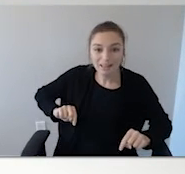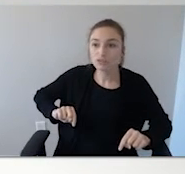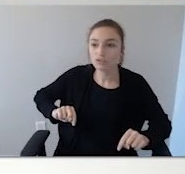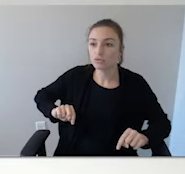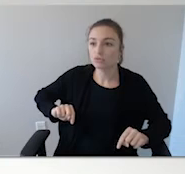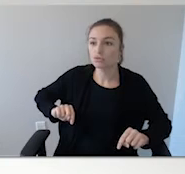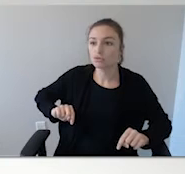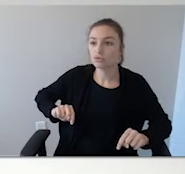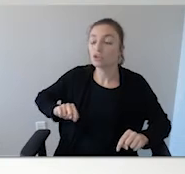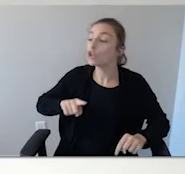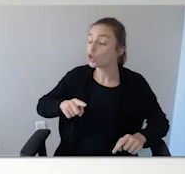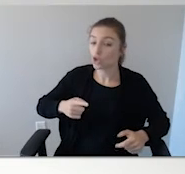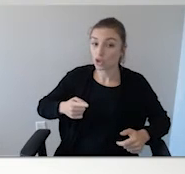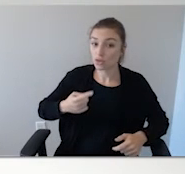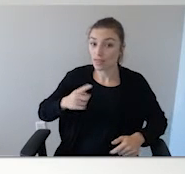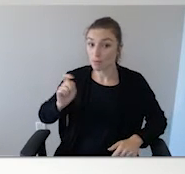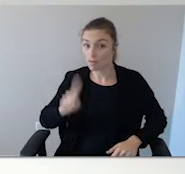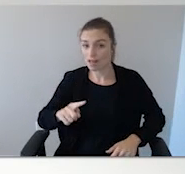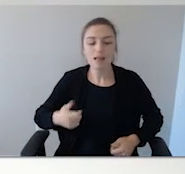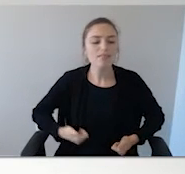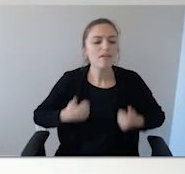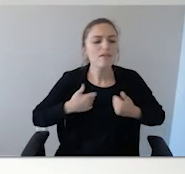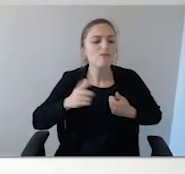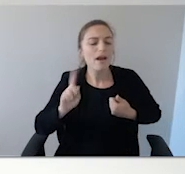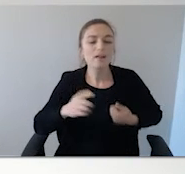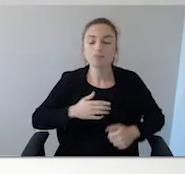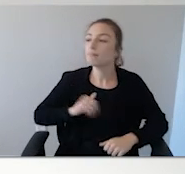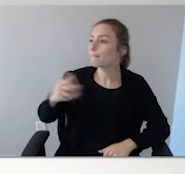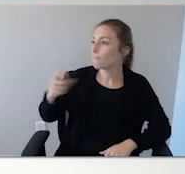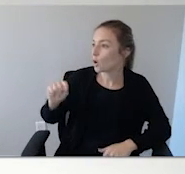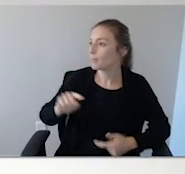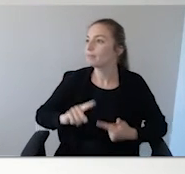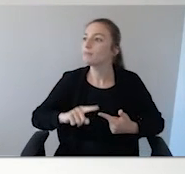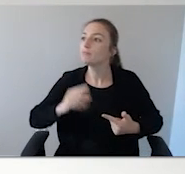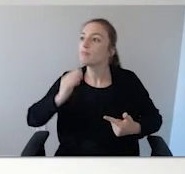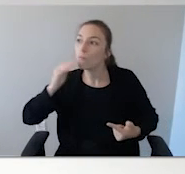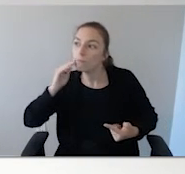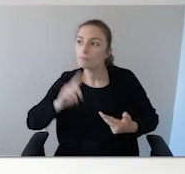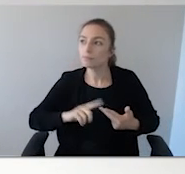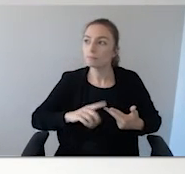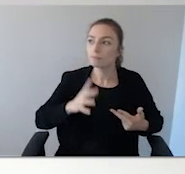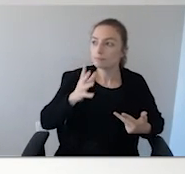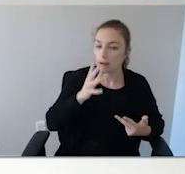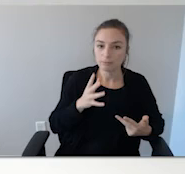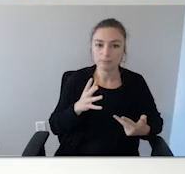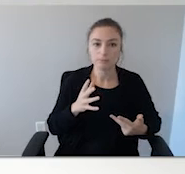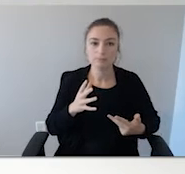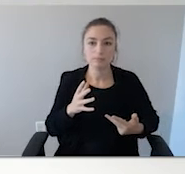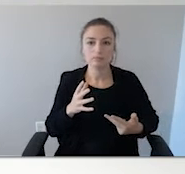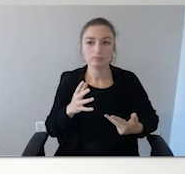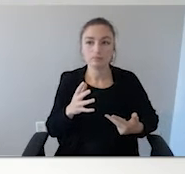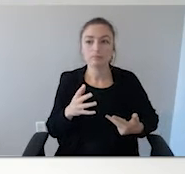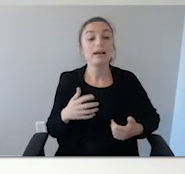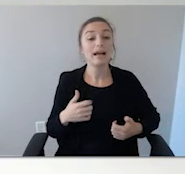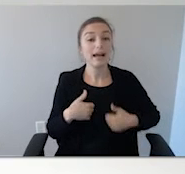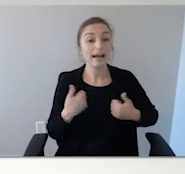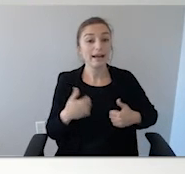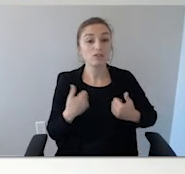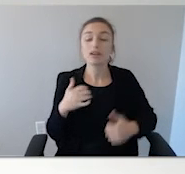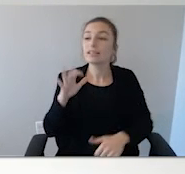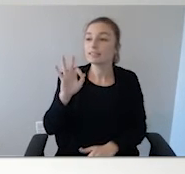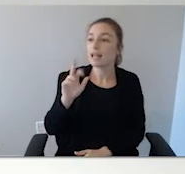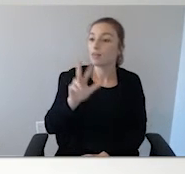I live in an apartment. I live in a house. I live with my mom. What they're taught is, this is your address. What is your address? My address is